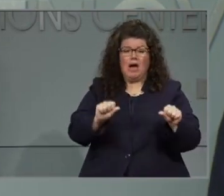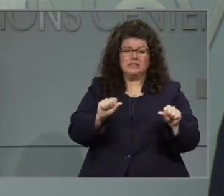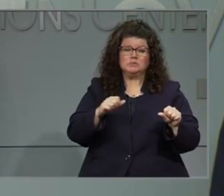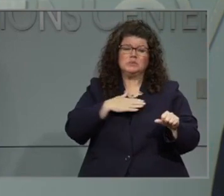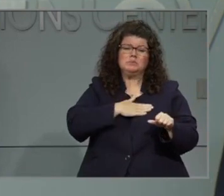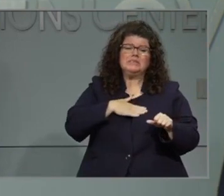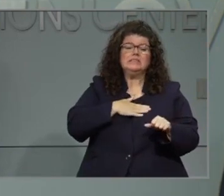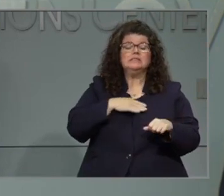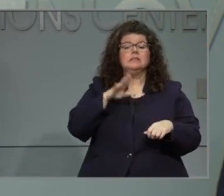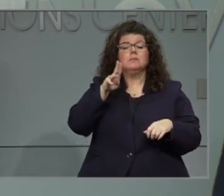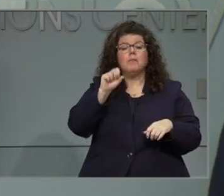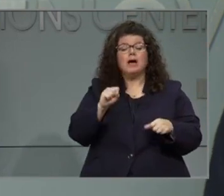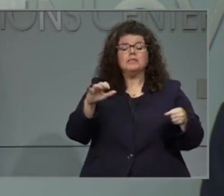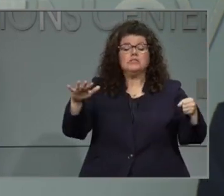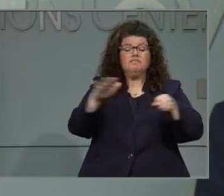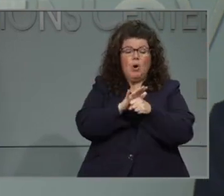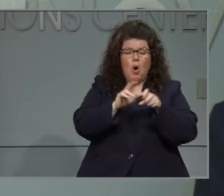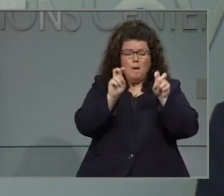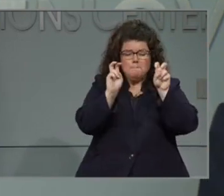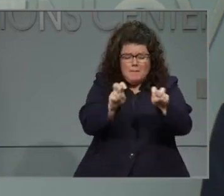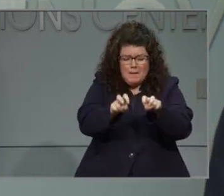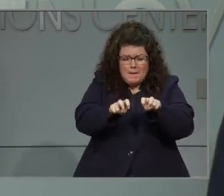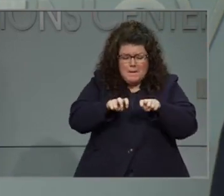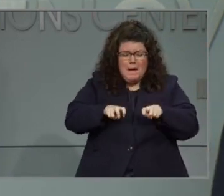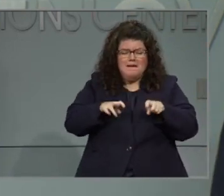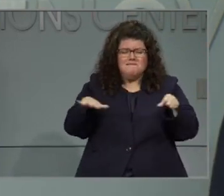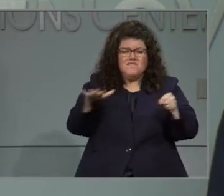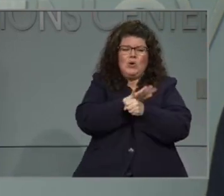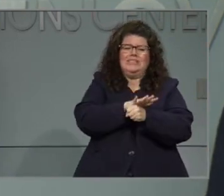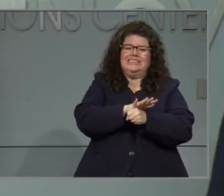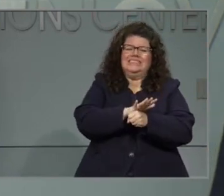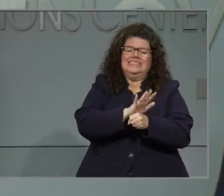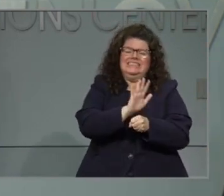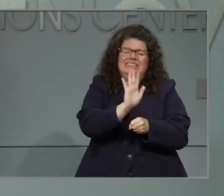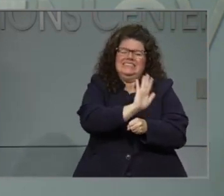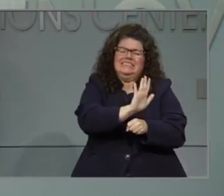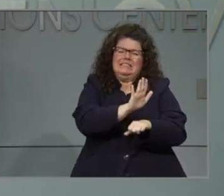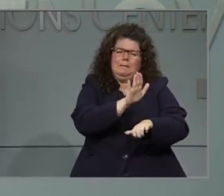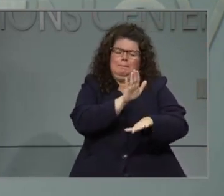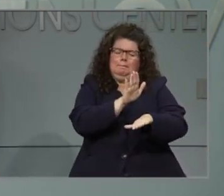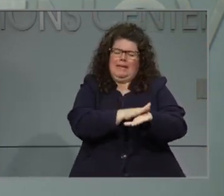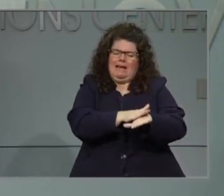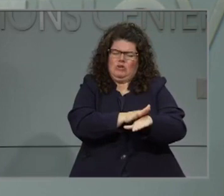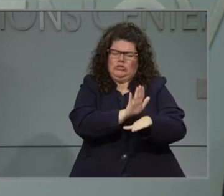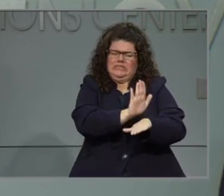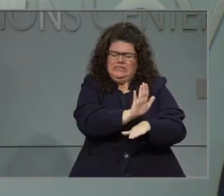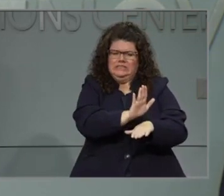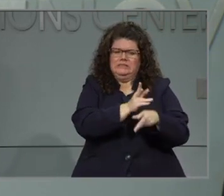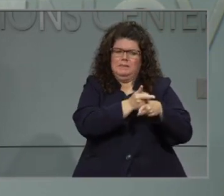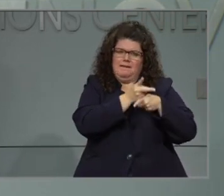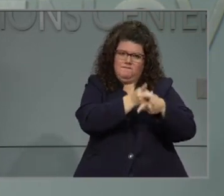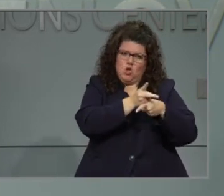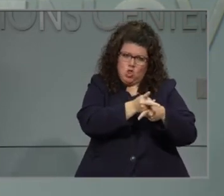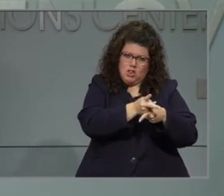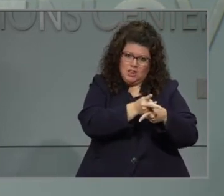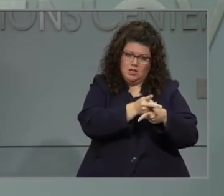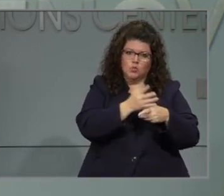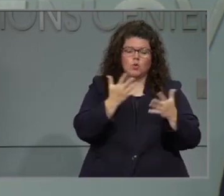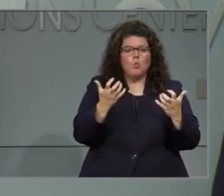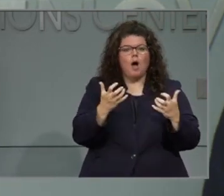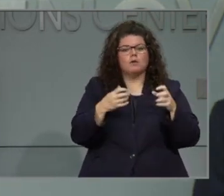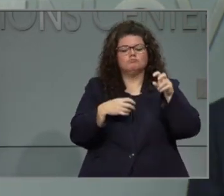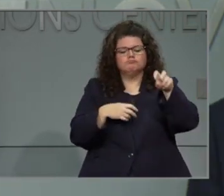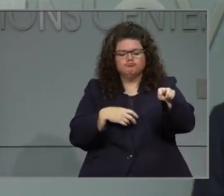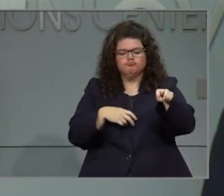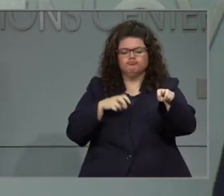on buses. It's not a requirement, but I think density reduction and more social distancing on buses is something that we're